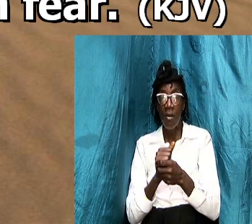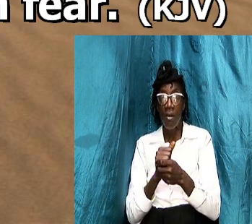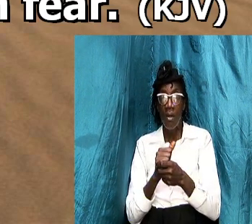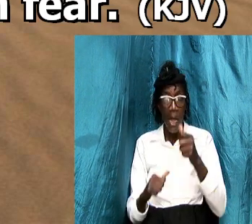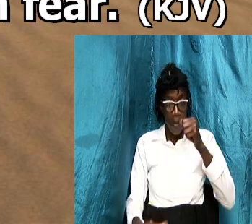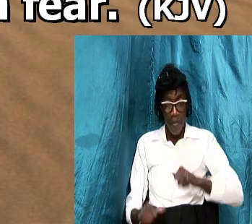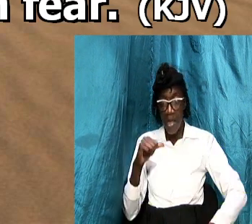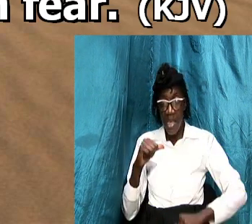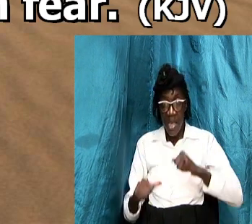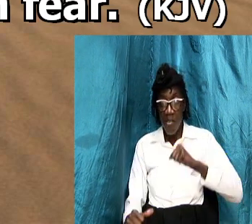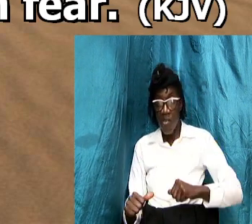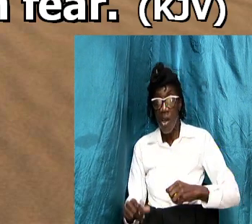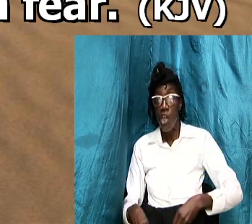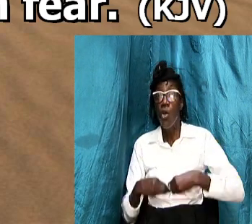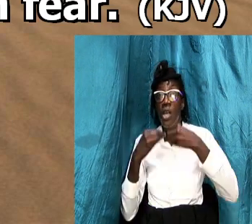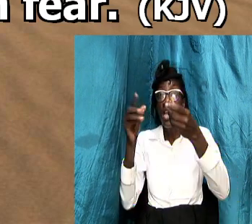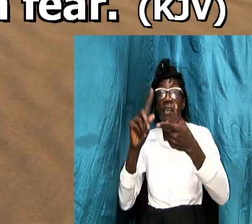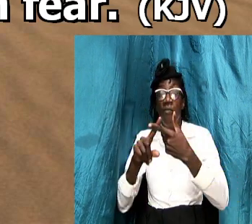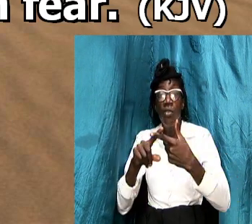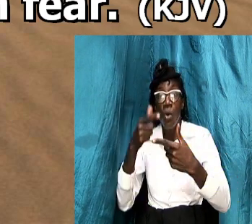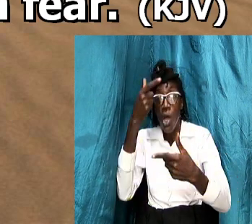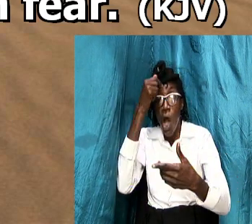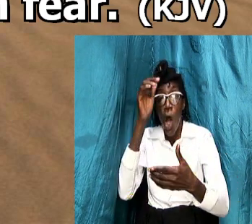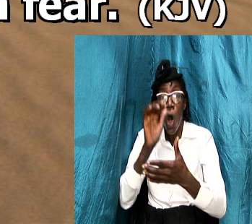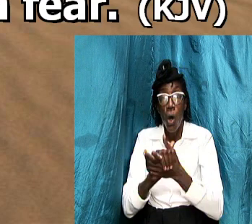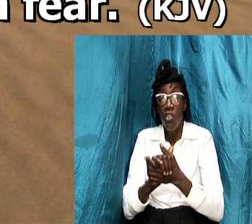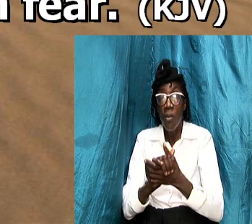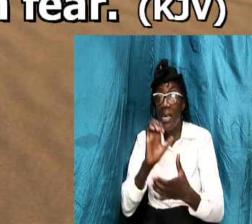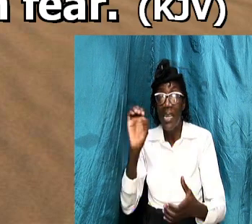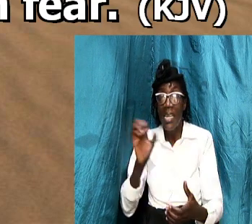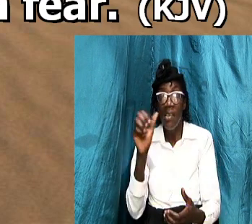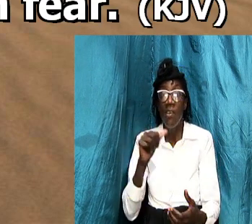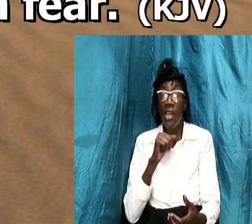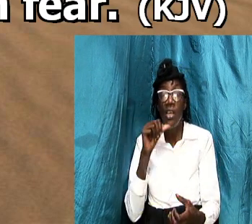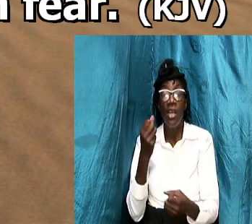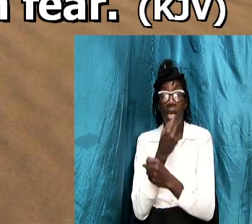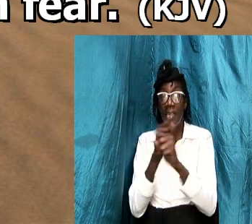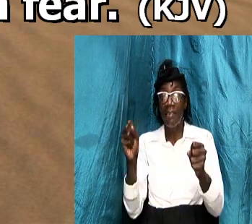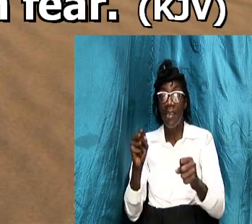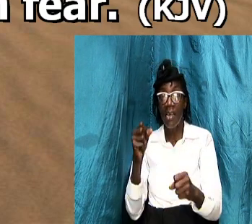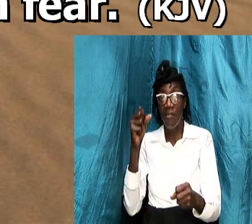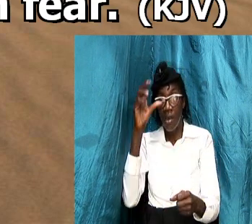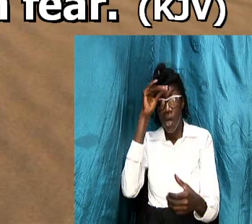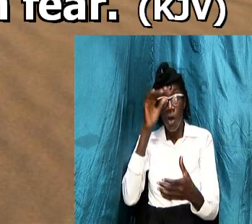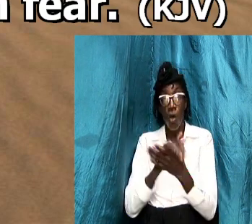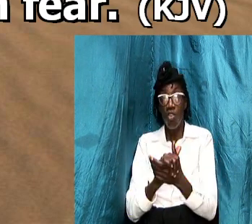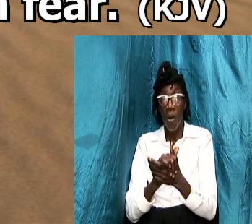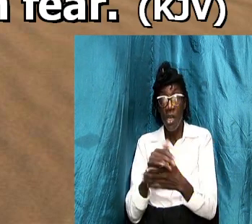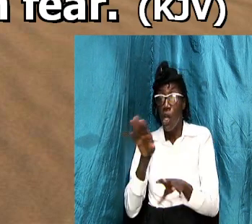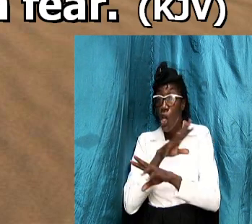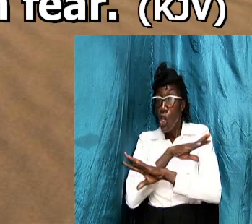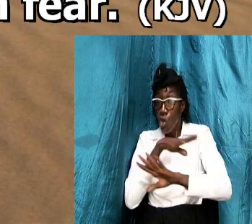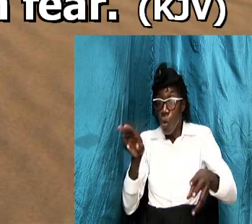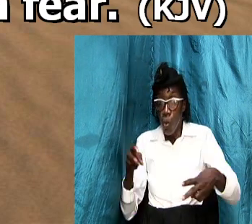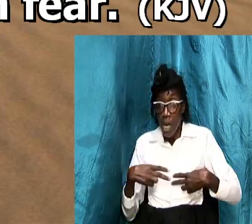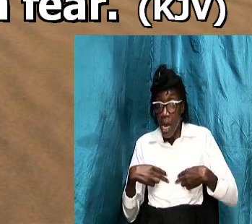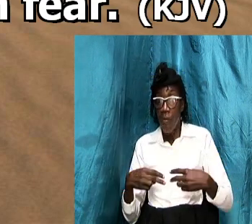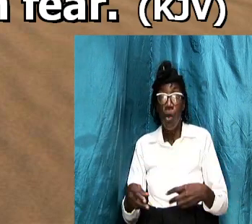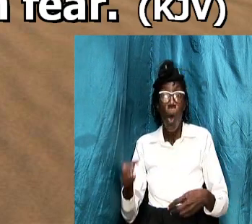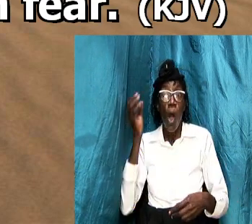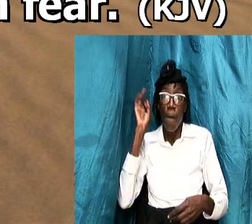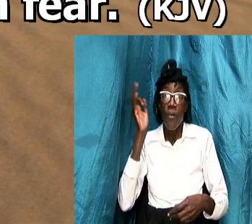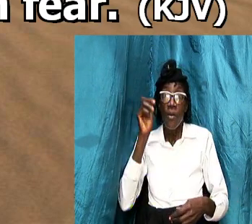meet out to your husband even an unsafe husband you do have to preach one word of the gospel to him